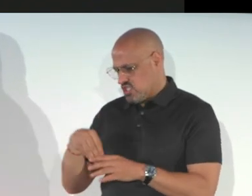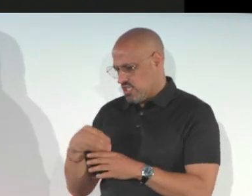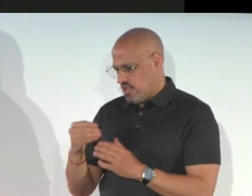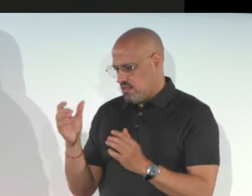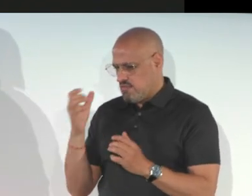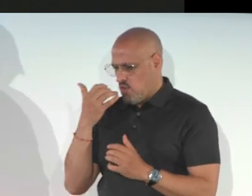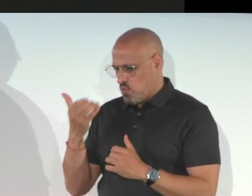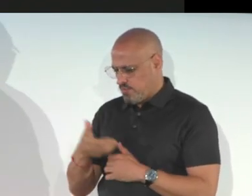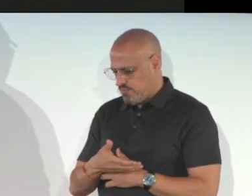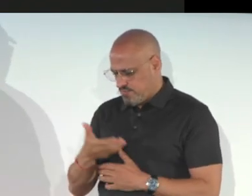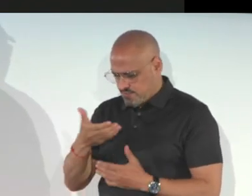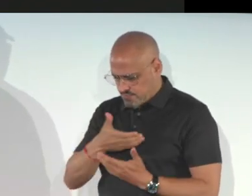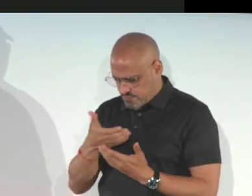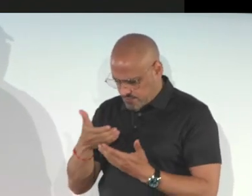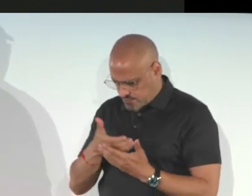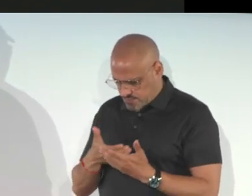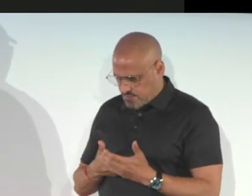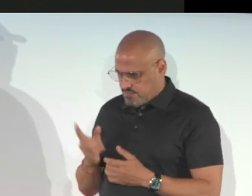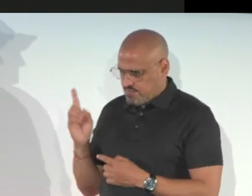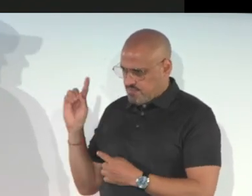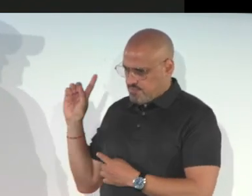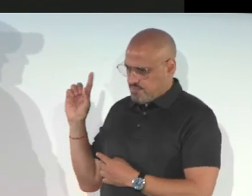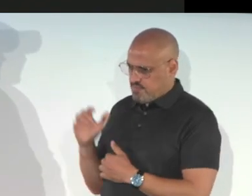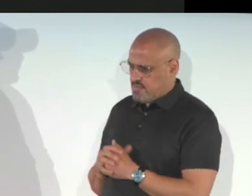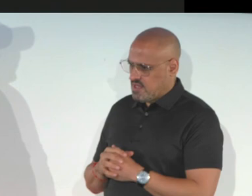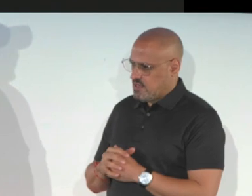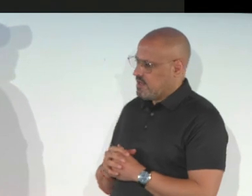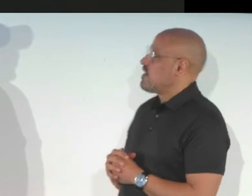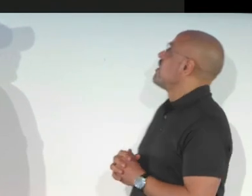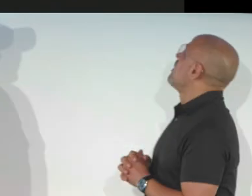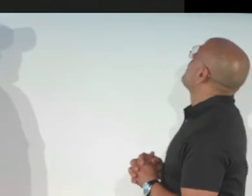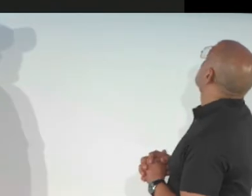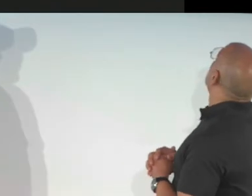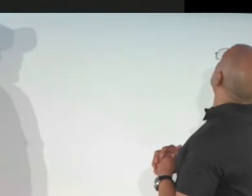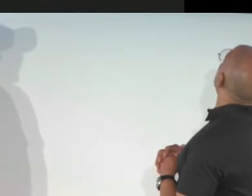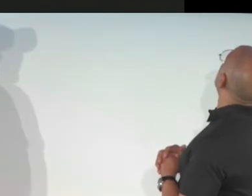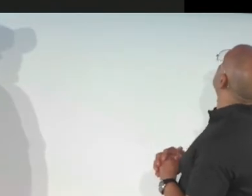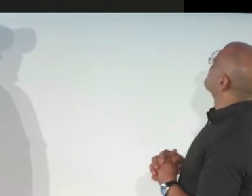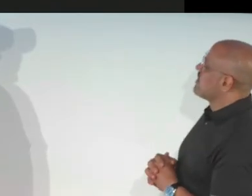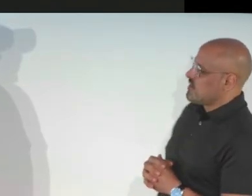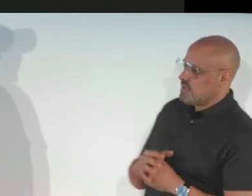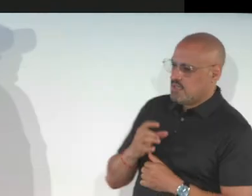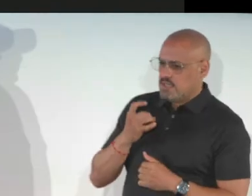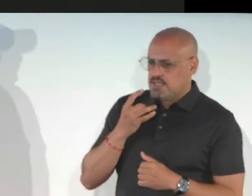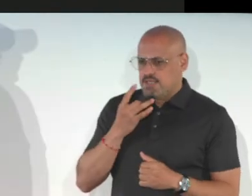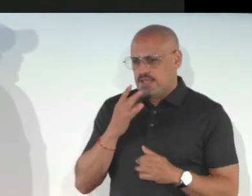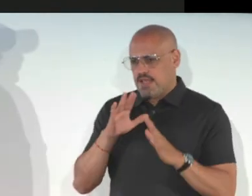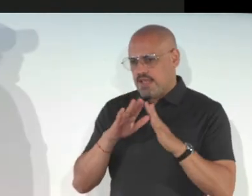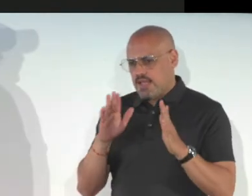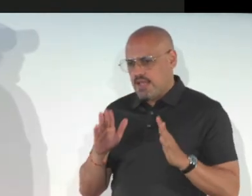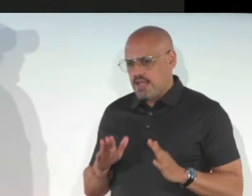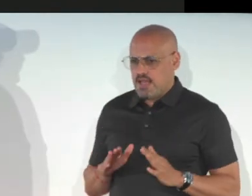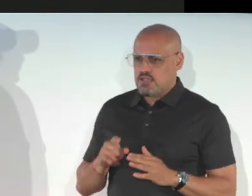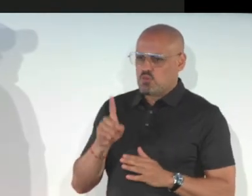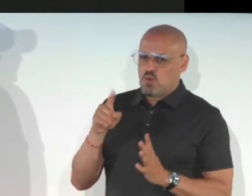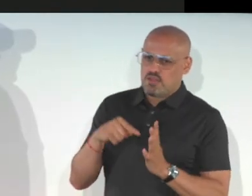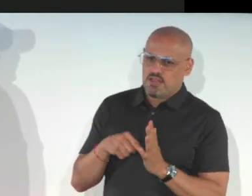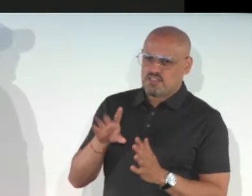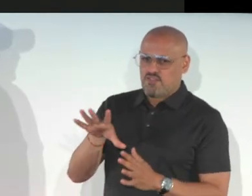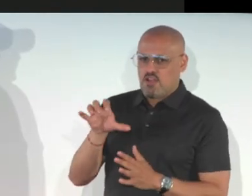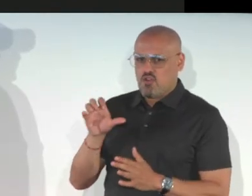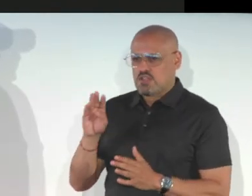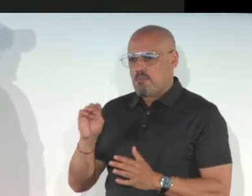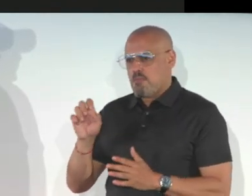application on the live text mode. So I will close it here. Lighthouse, for the blind and visually